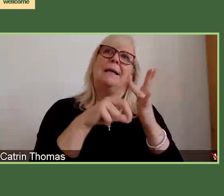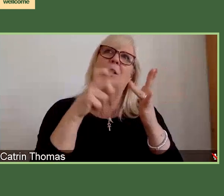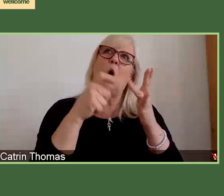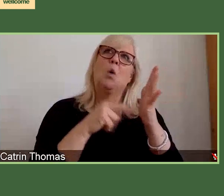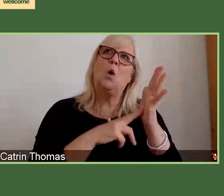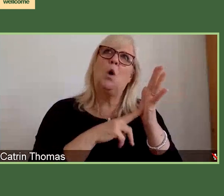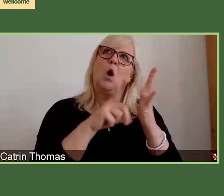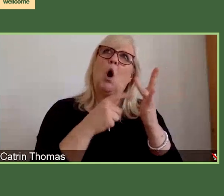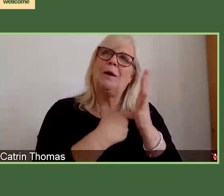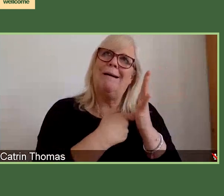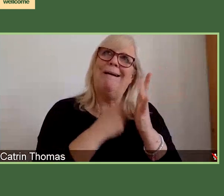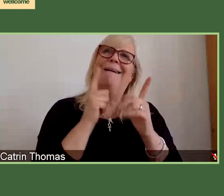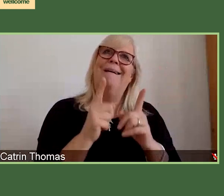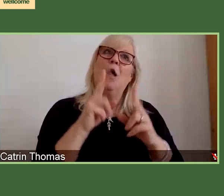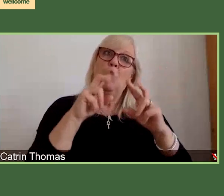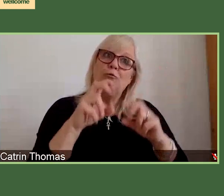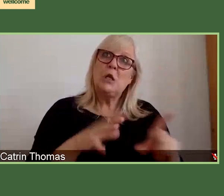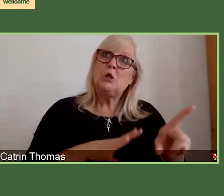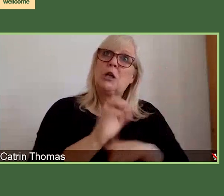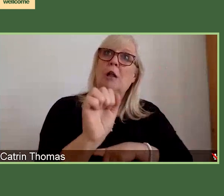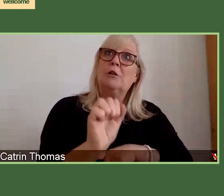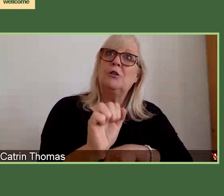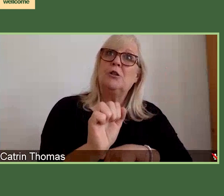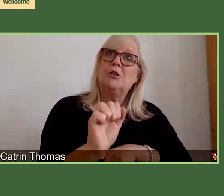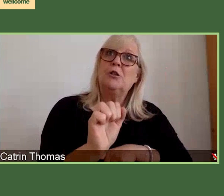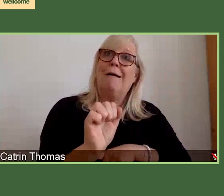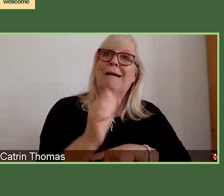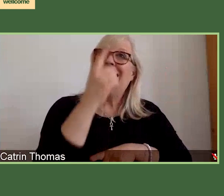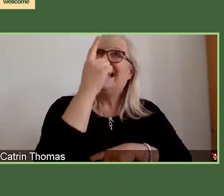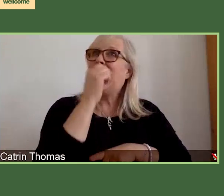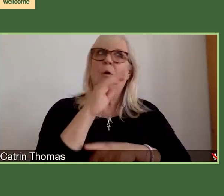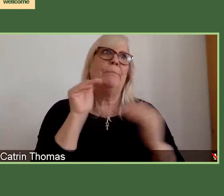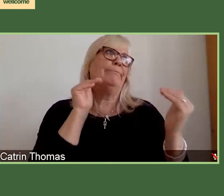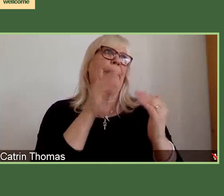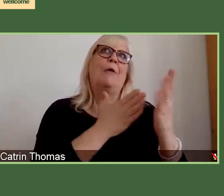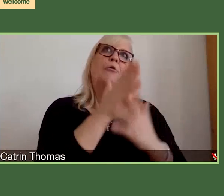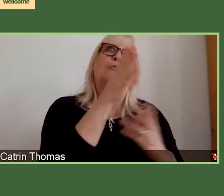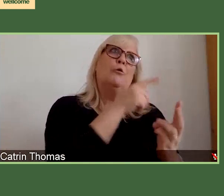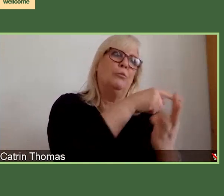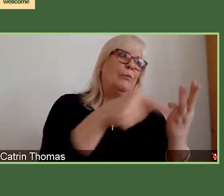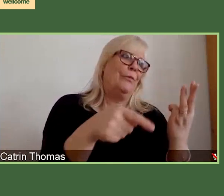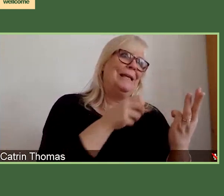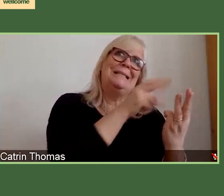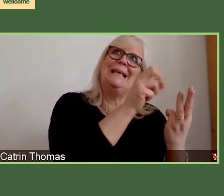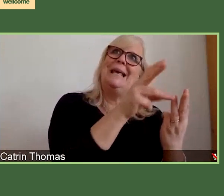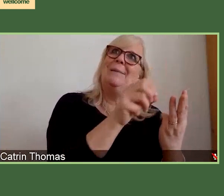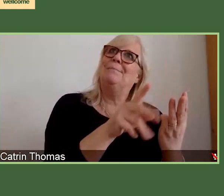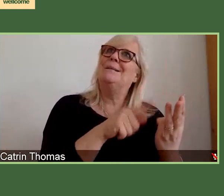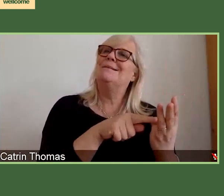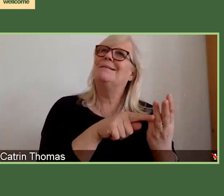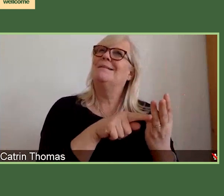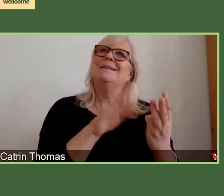met through these schemes alone. They can certainly contribute it, but it really is a bigger piece of